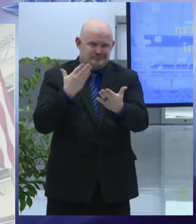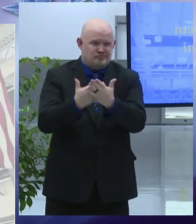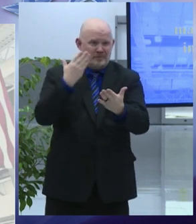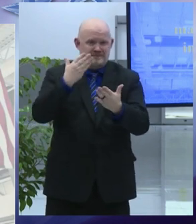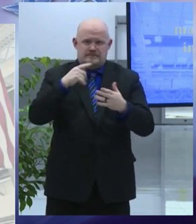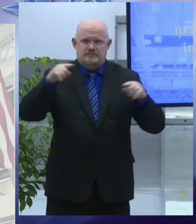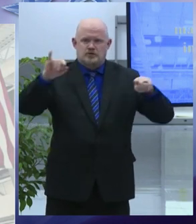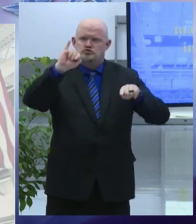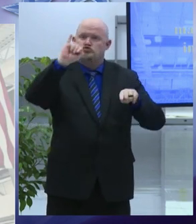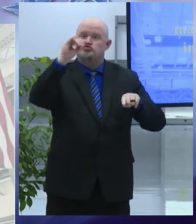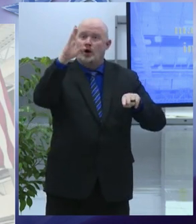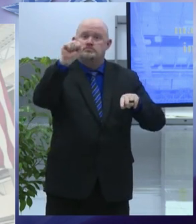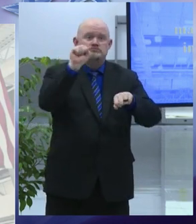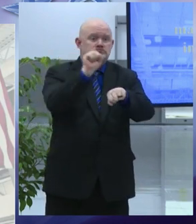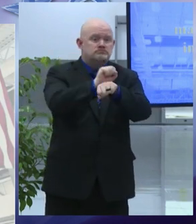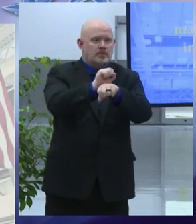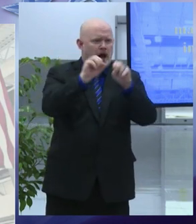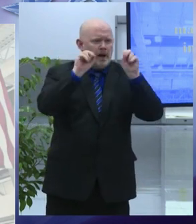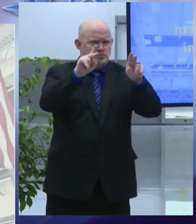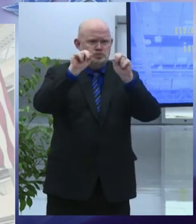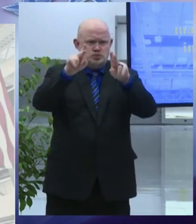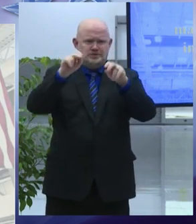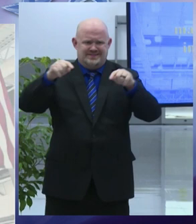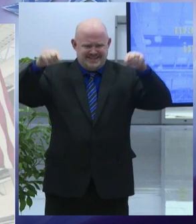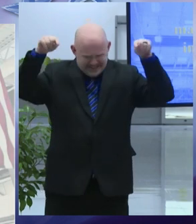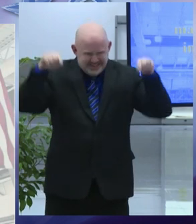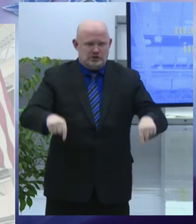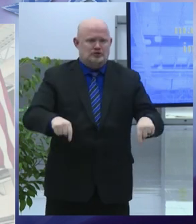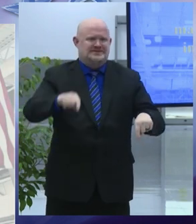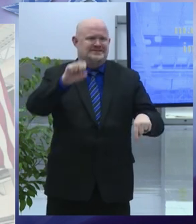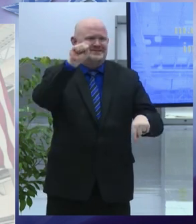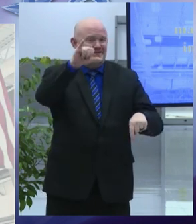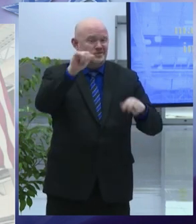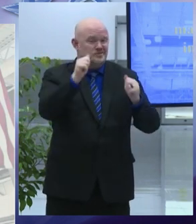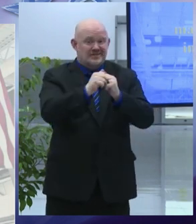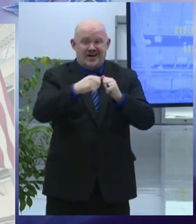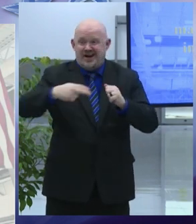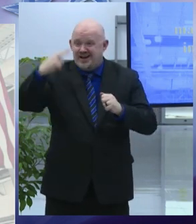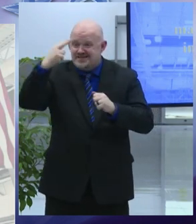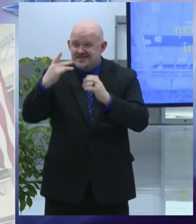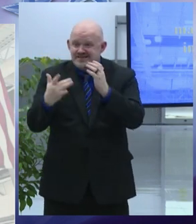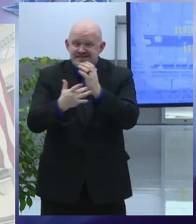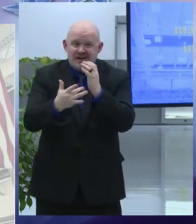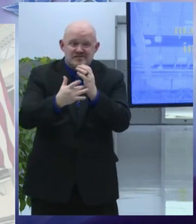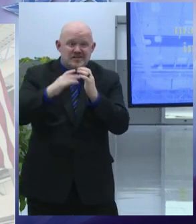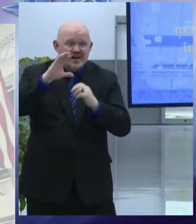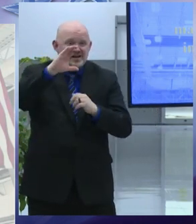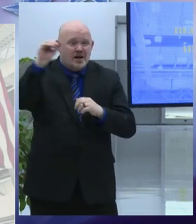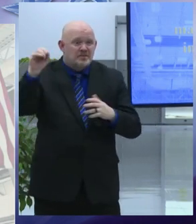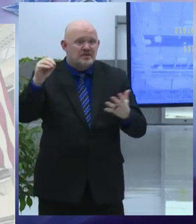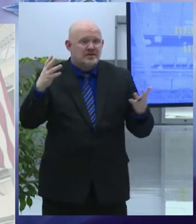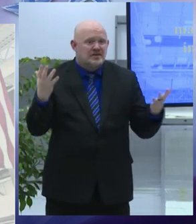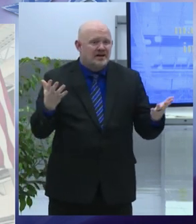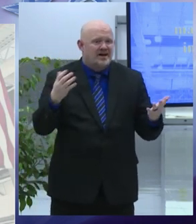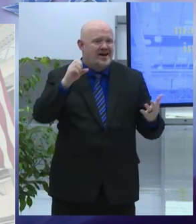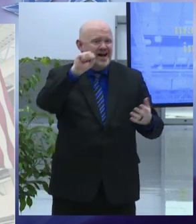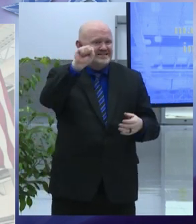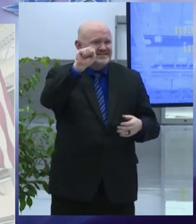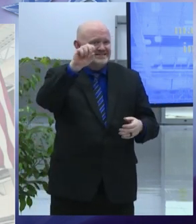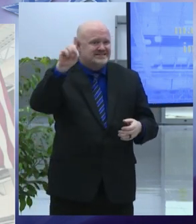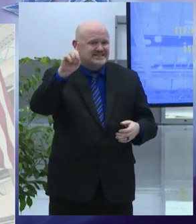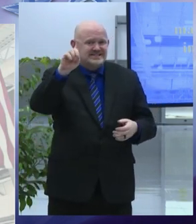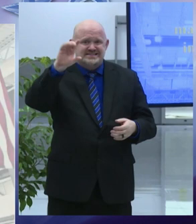ceo to attract a high-tech company and build an advanced manufacturing facility at the sdc site we will